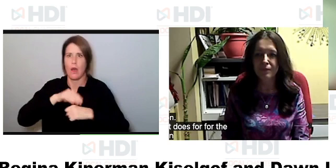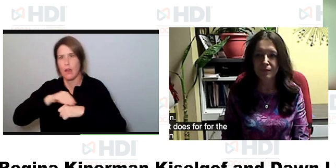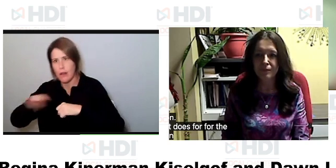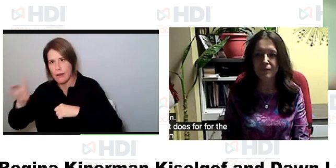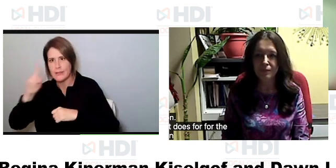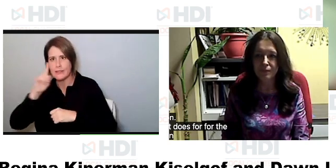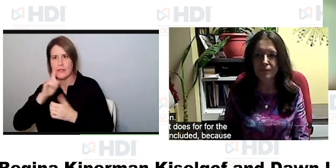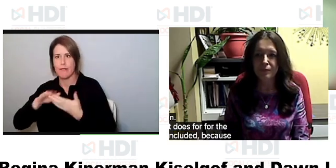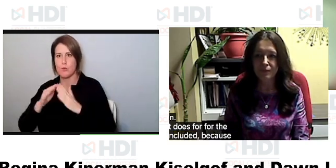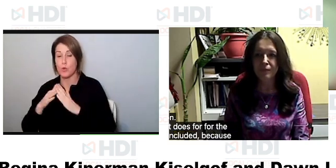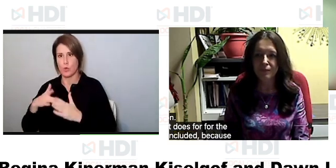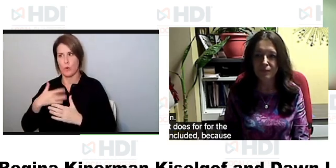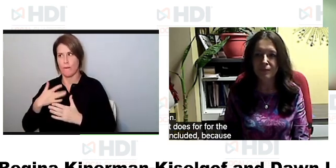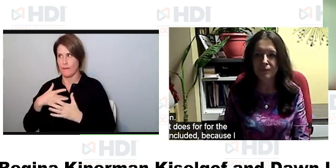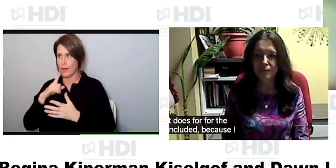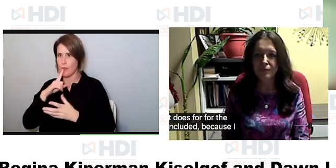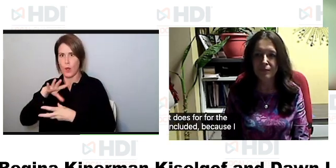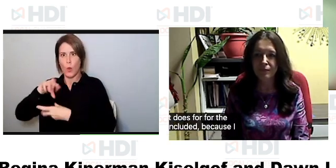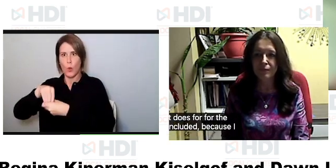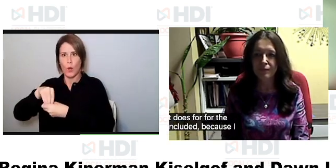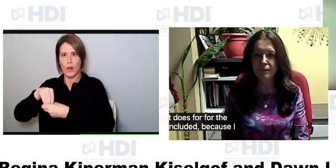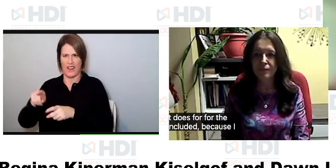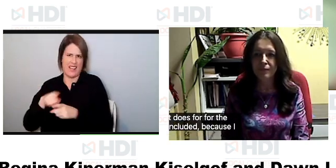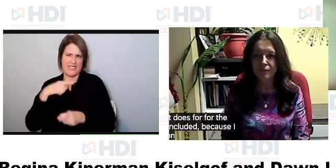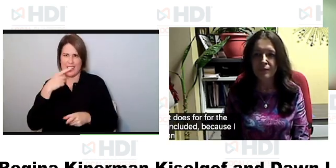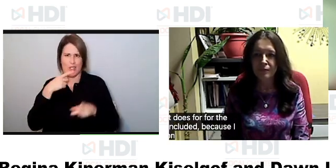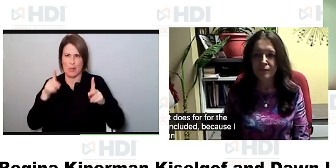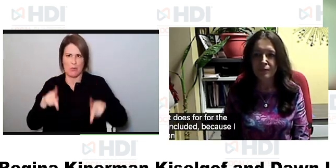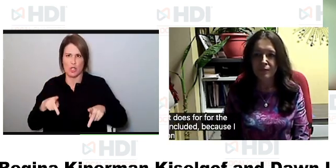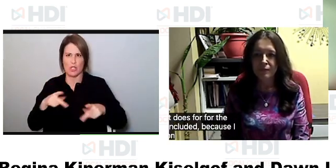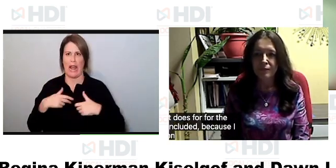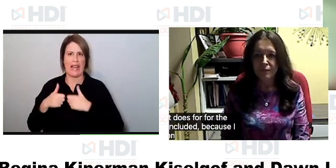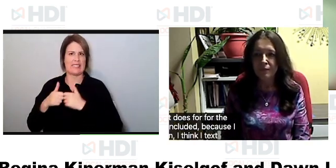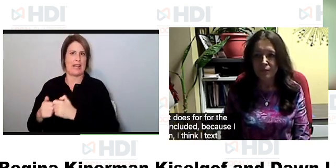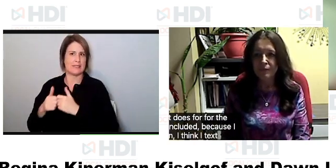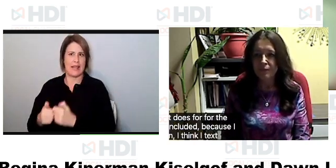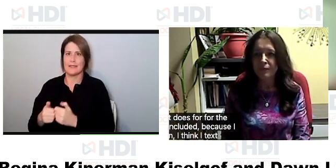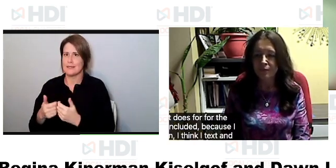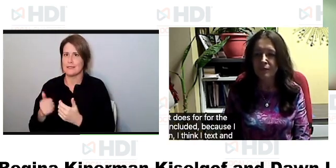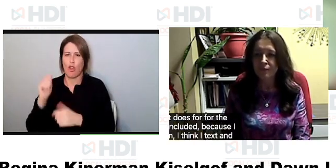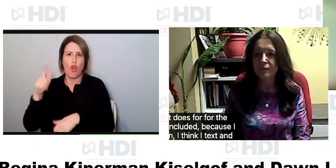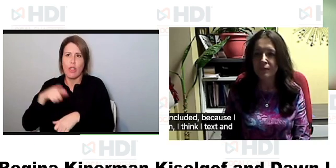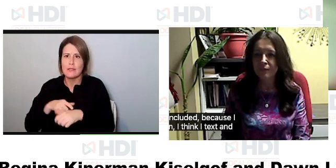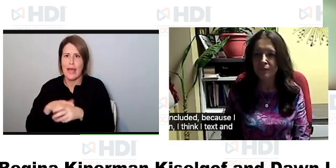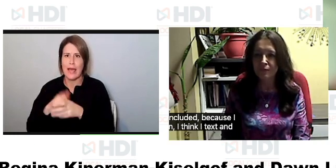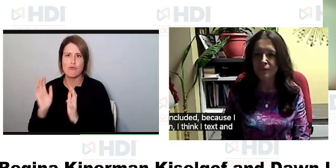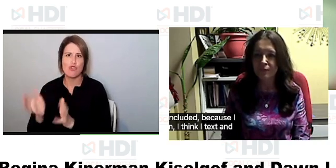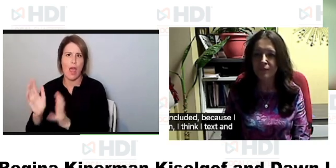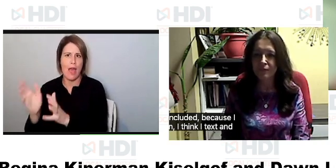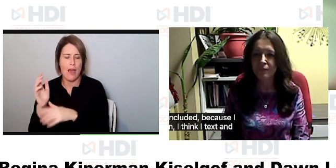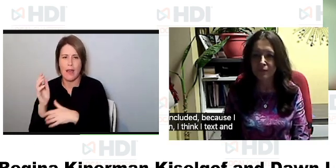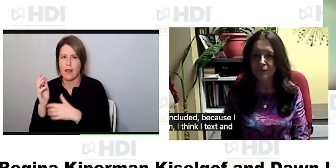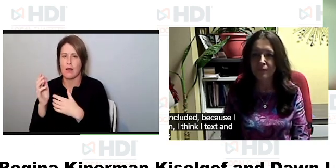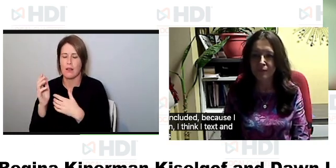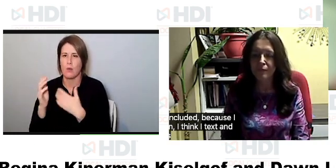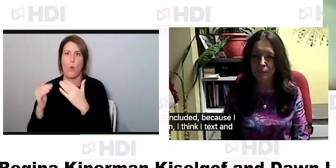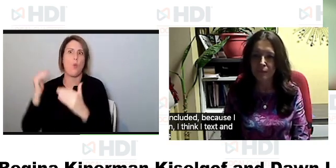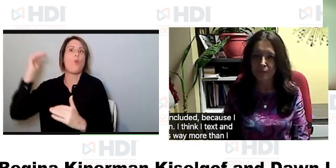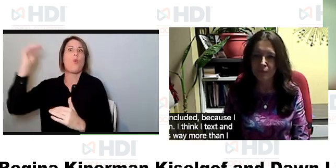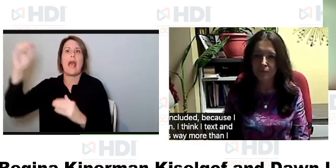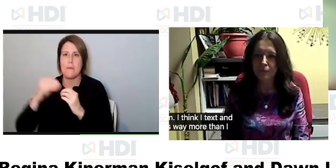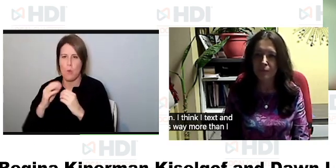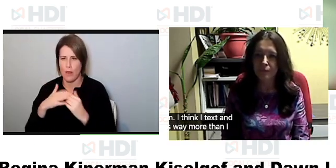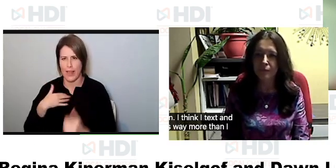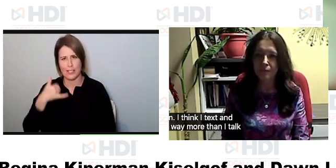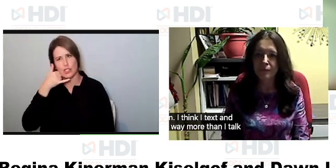because i mean even as a hearing person i think i text and chat and do all kinds of things way more than i talk on the